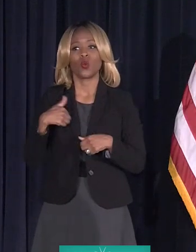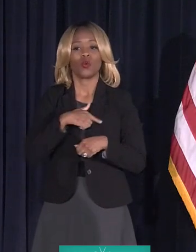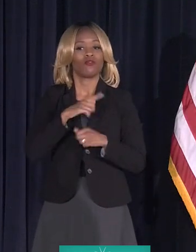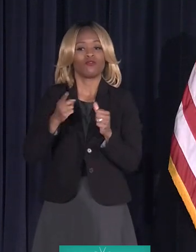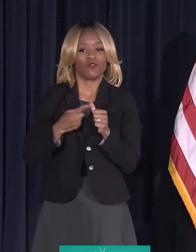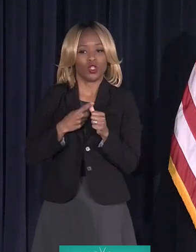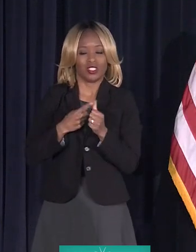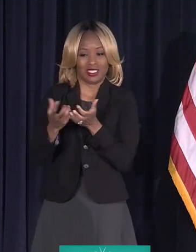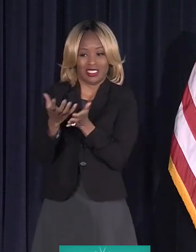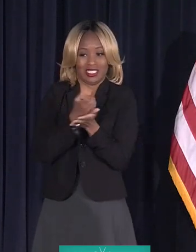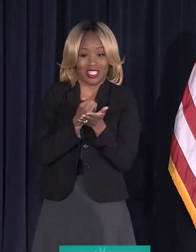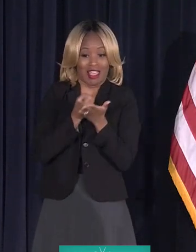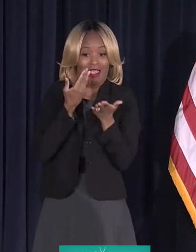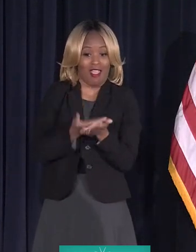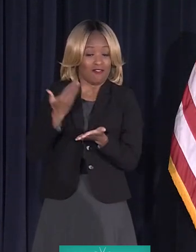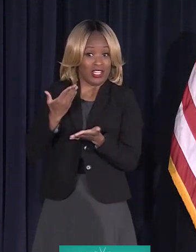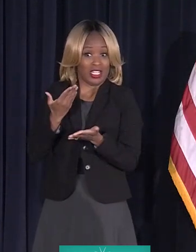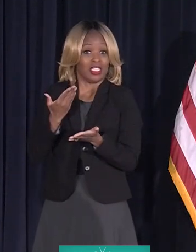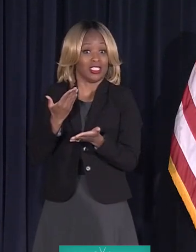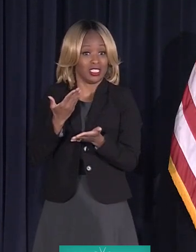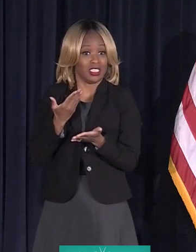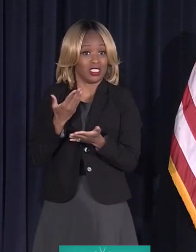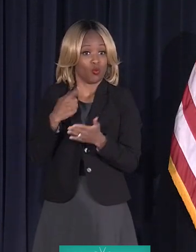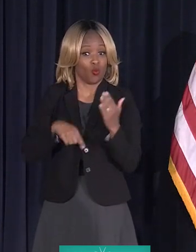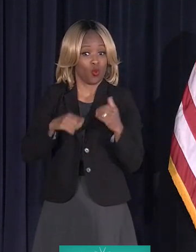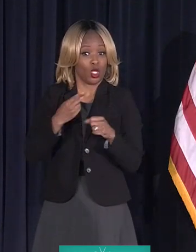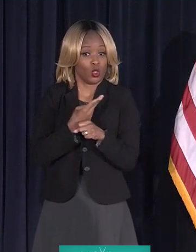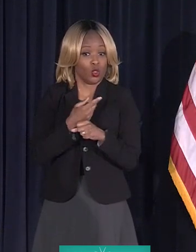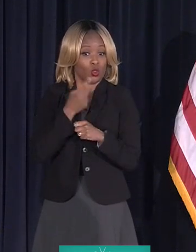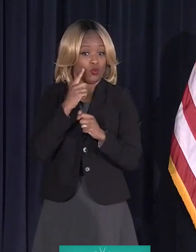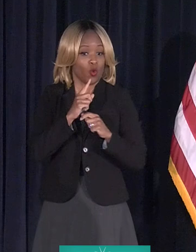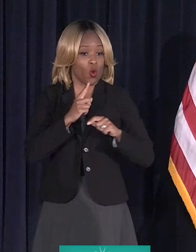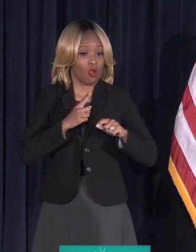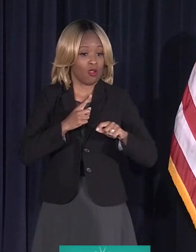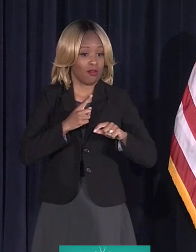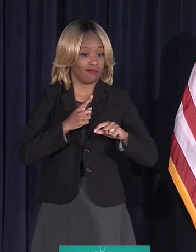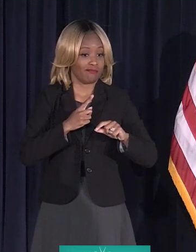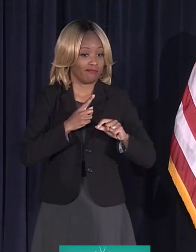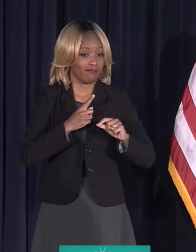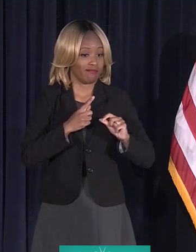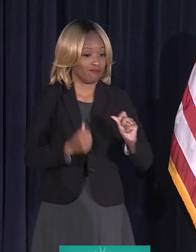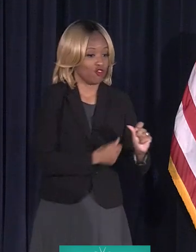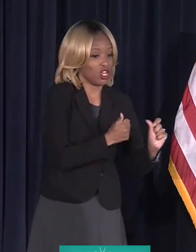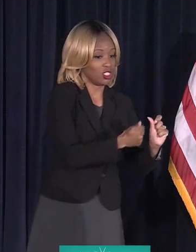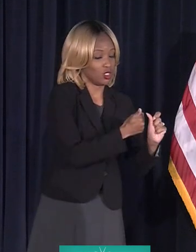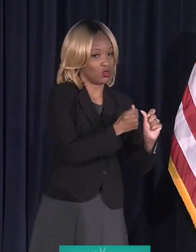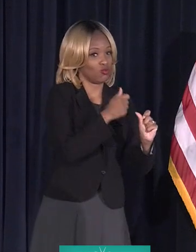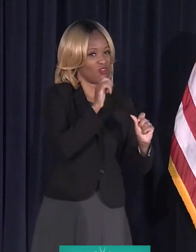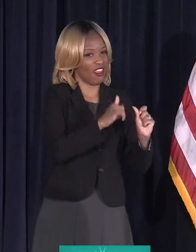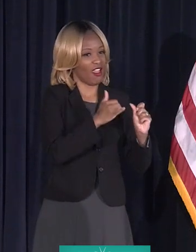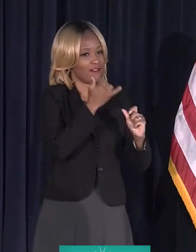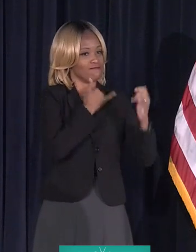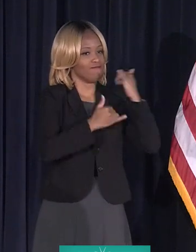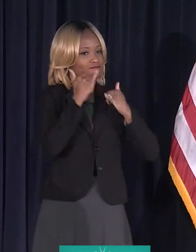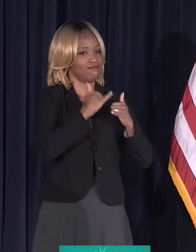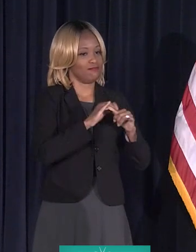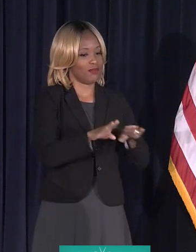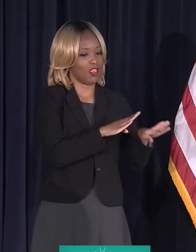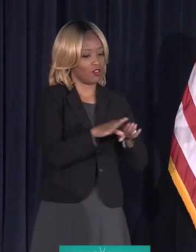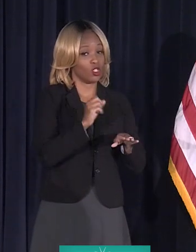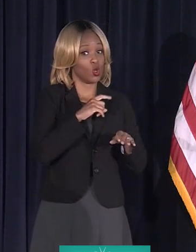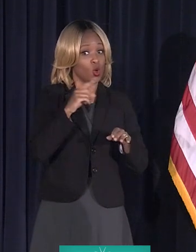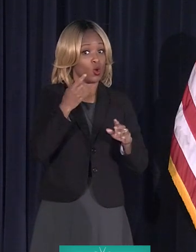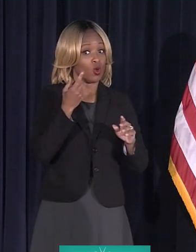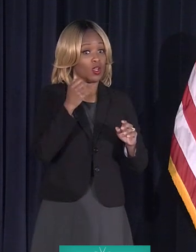information or the evidence that will be used to prosecute the wrongdoing. So when you take those